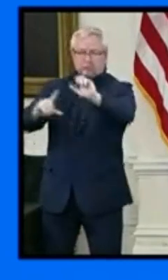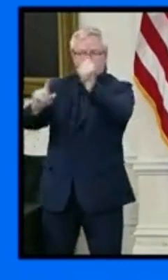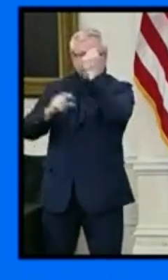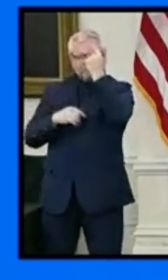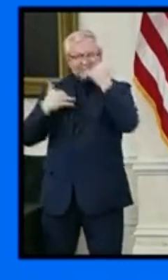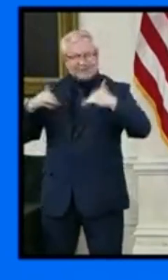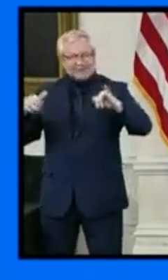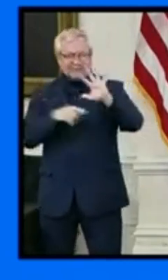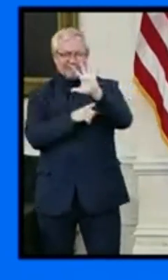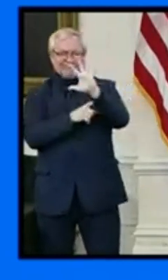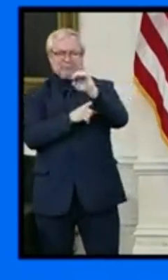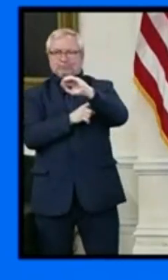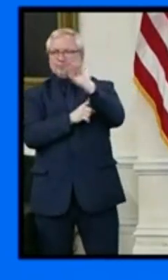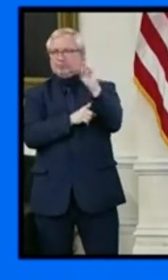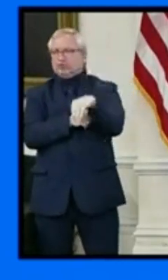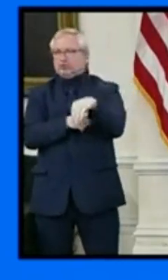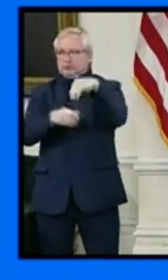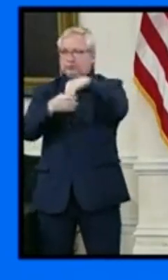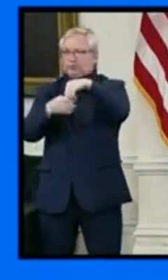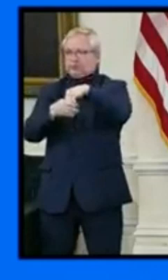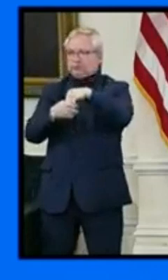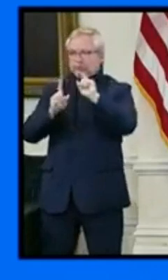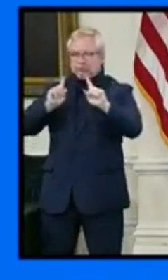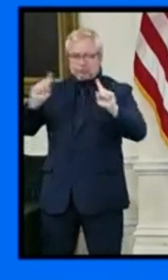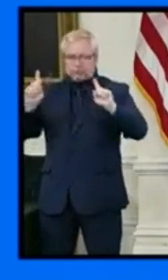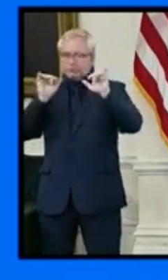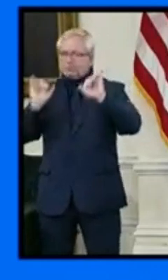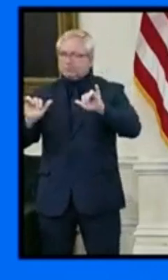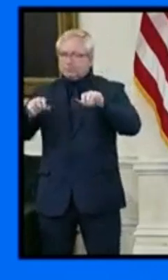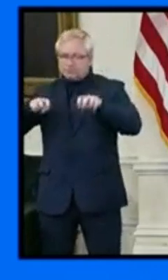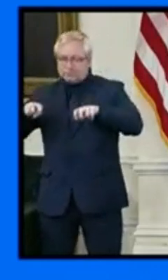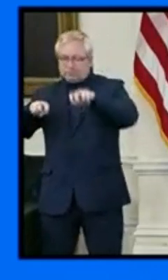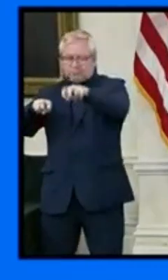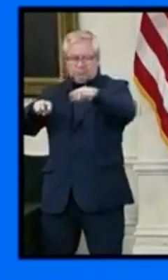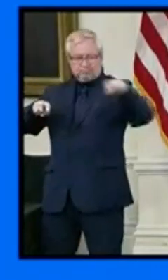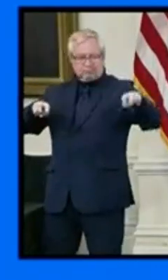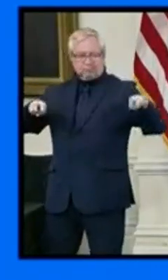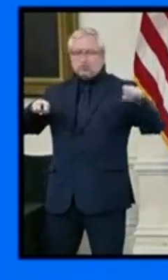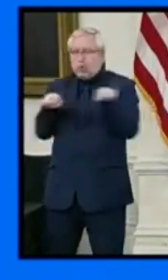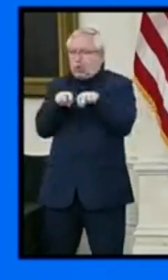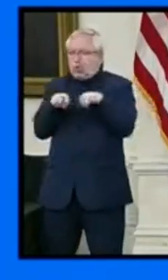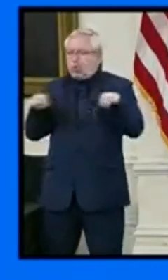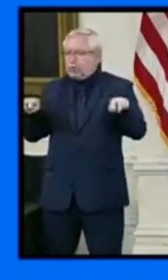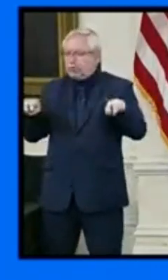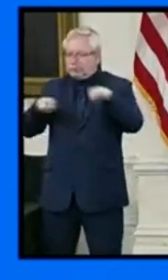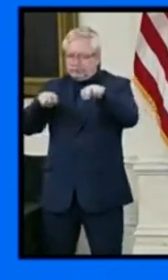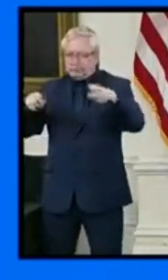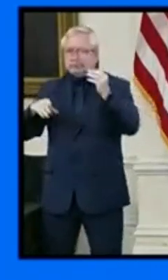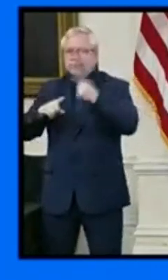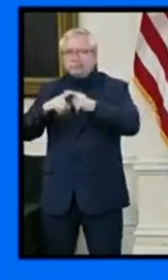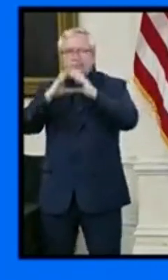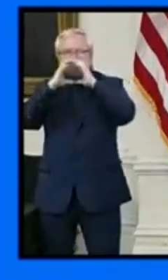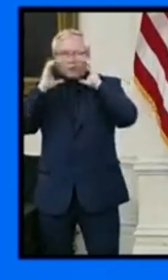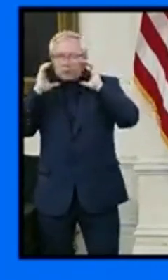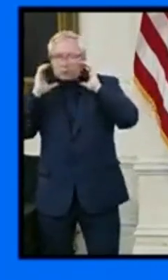appropriate distancing, masking, and safety protocols strongly advised.